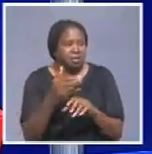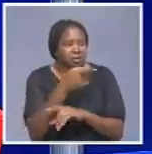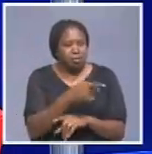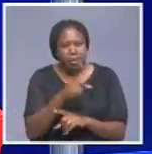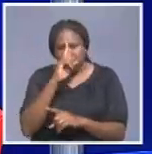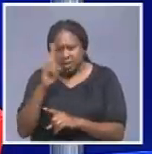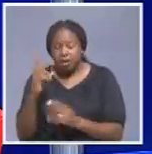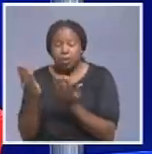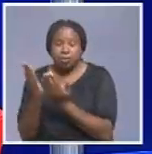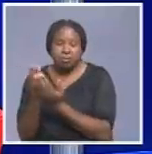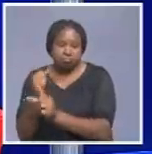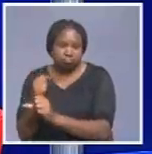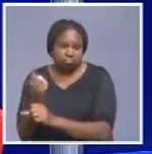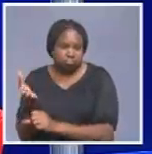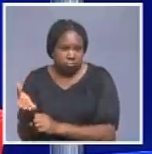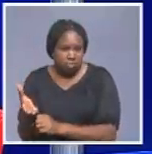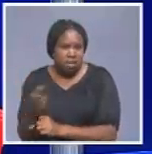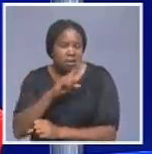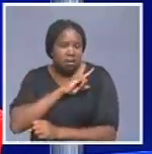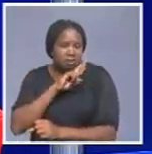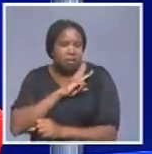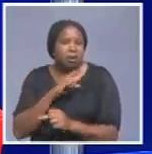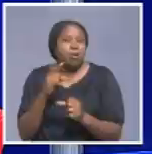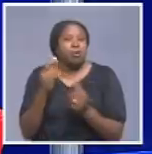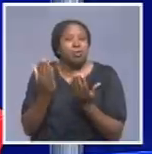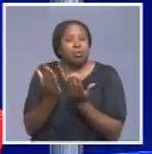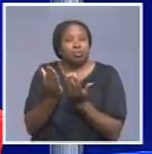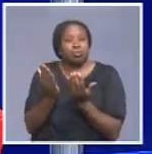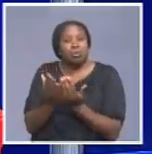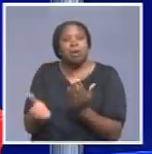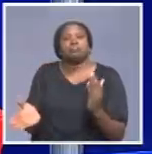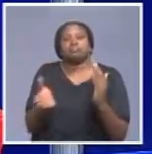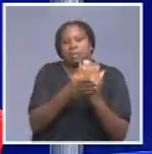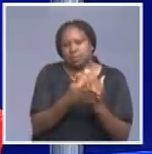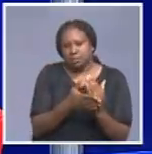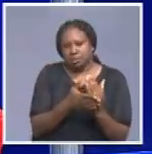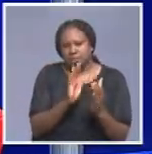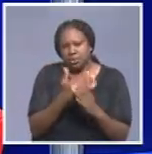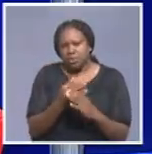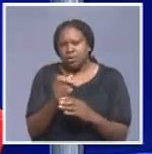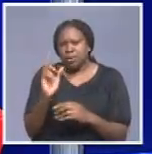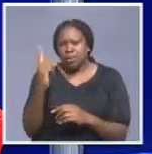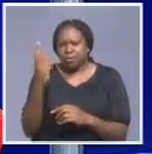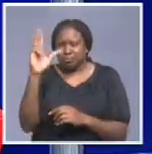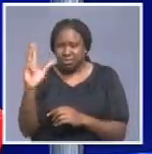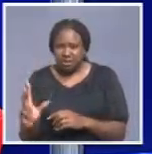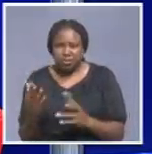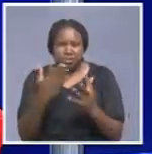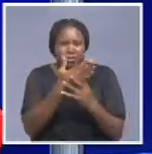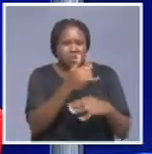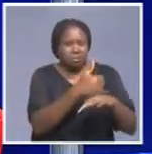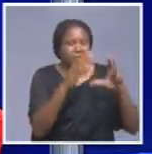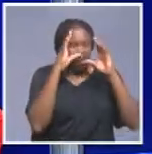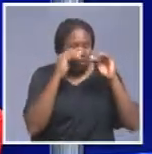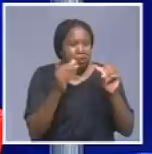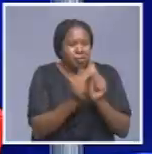teacher at the school. And that is the reason why that particular school was put under lockdown. Because there must